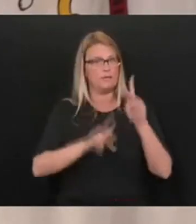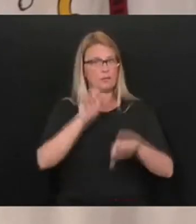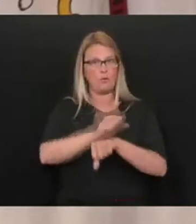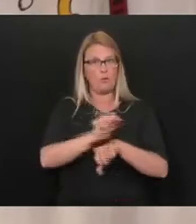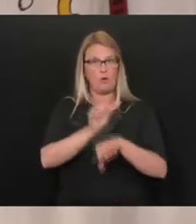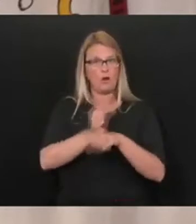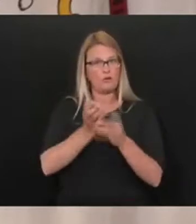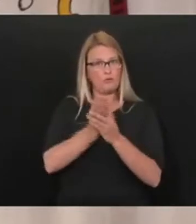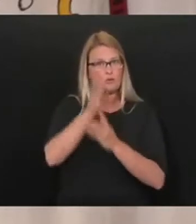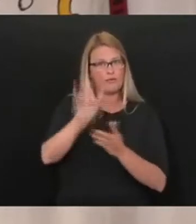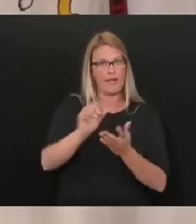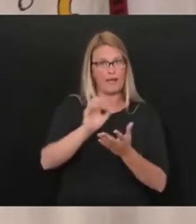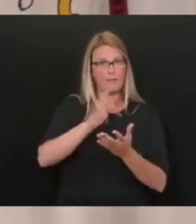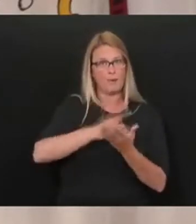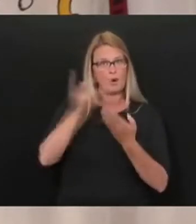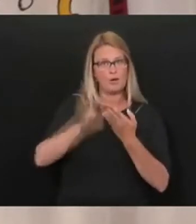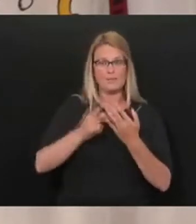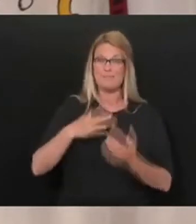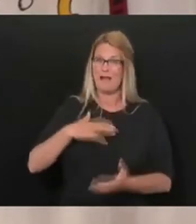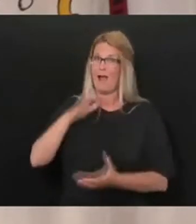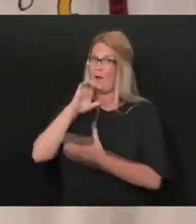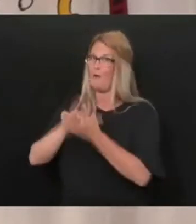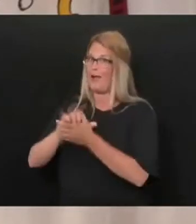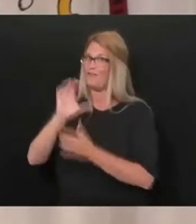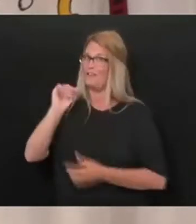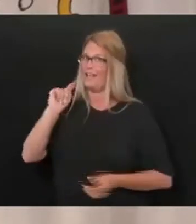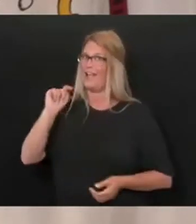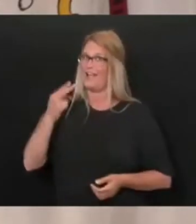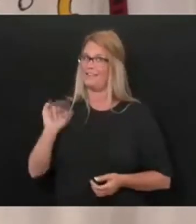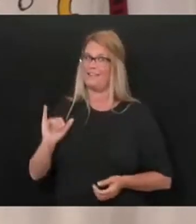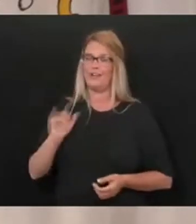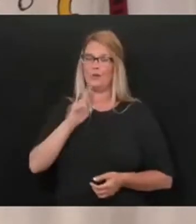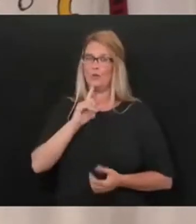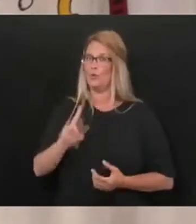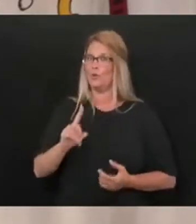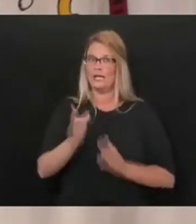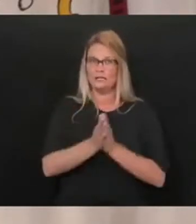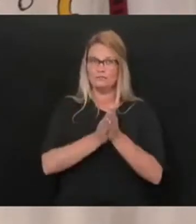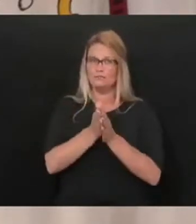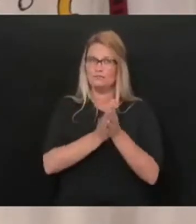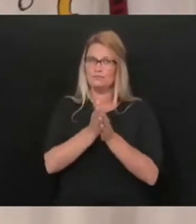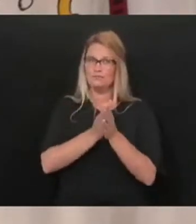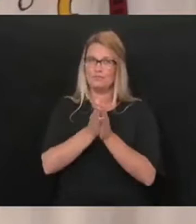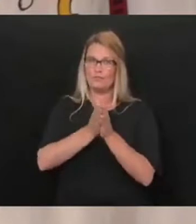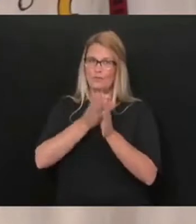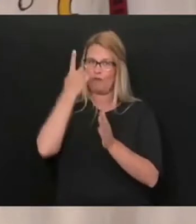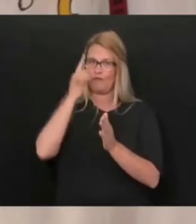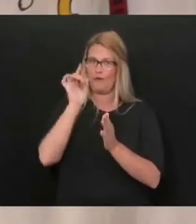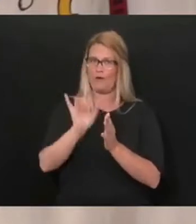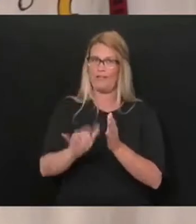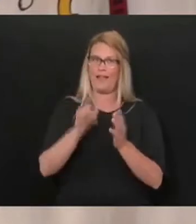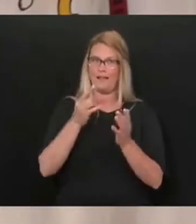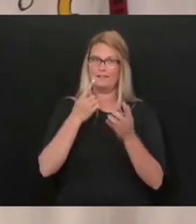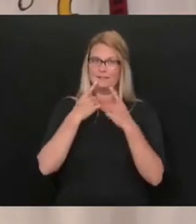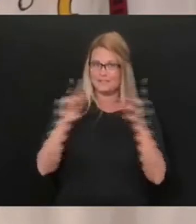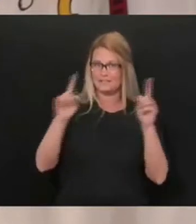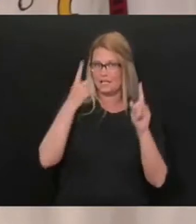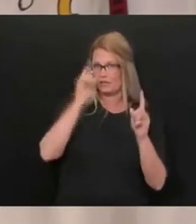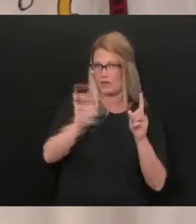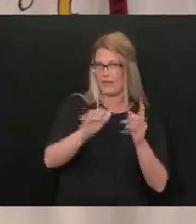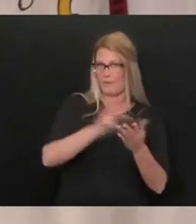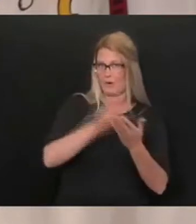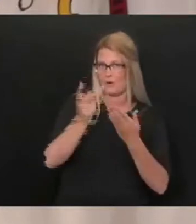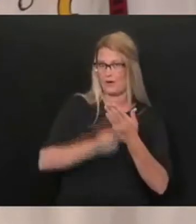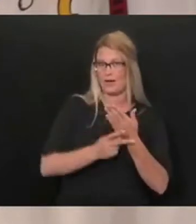especially my wife Kathy, because she is all in in regard to this program. Especially also the State Board of